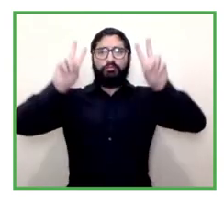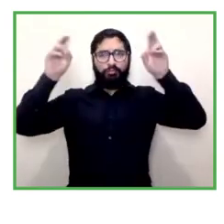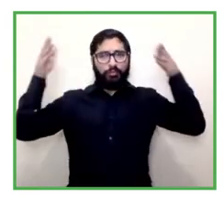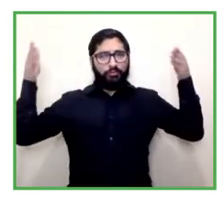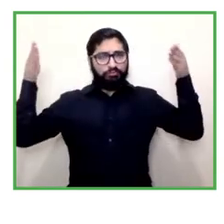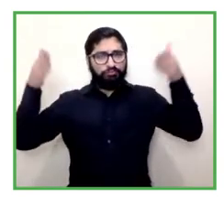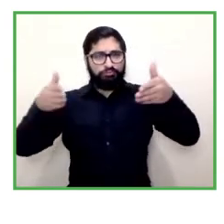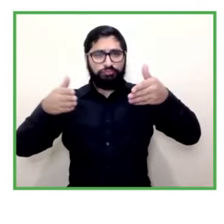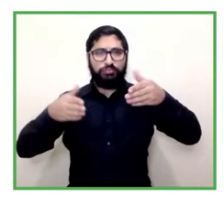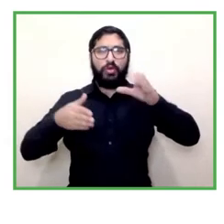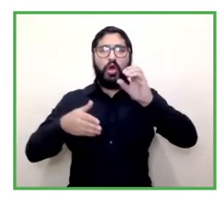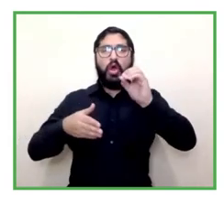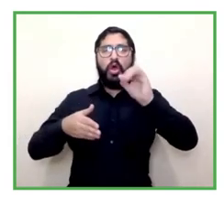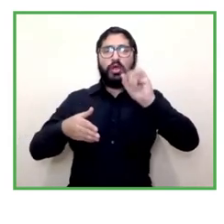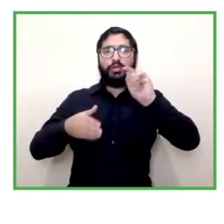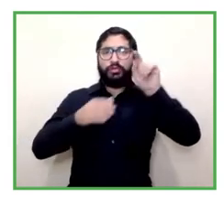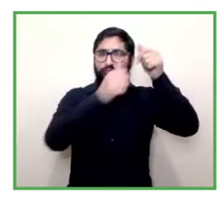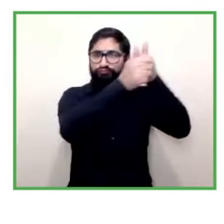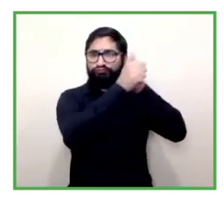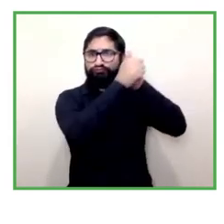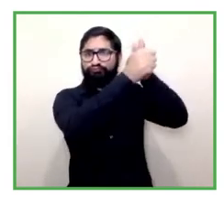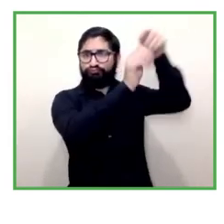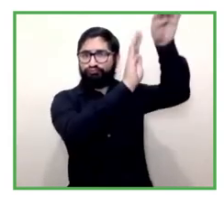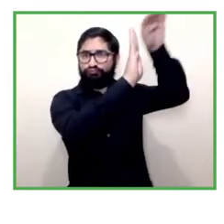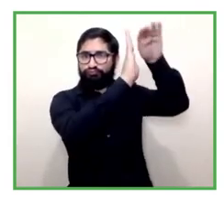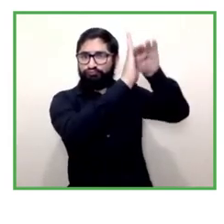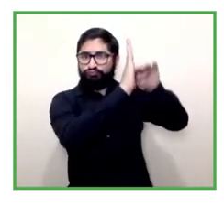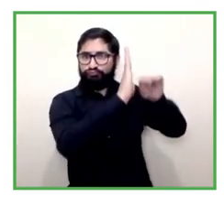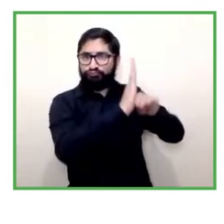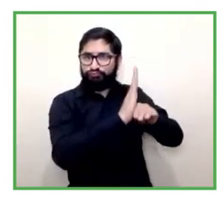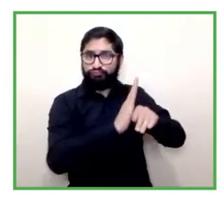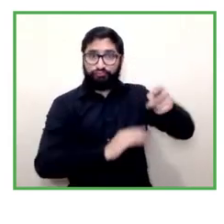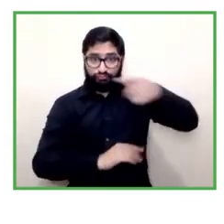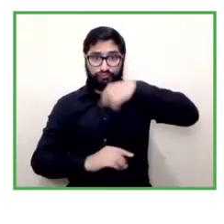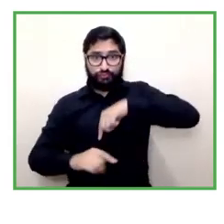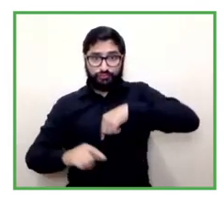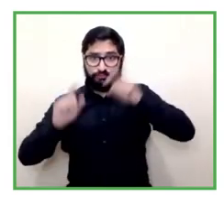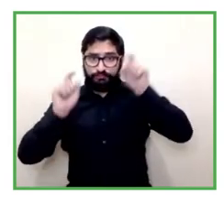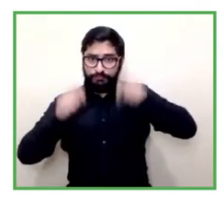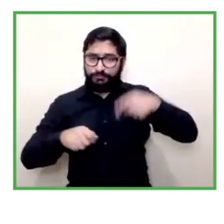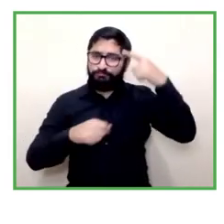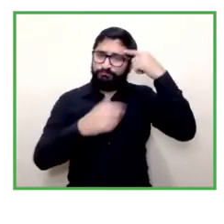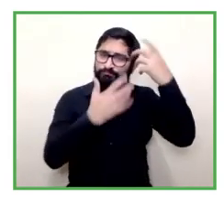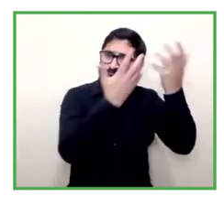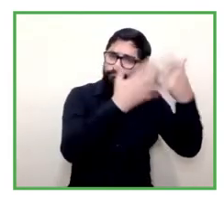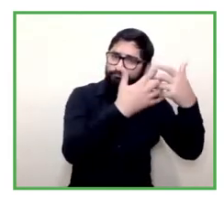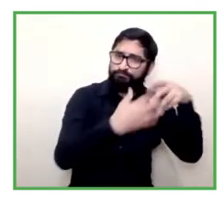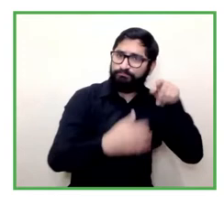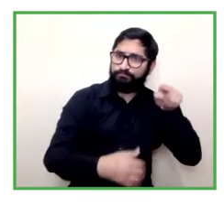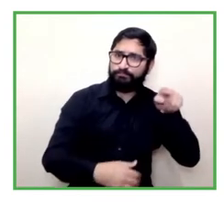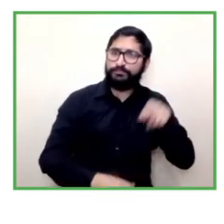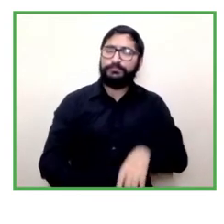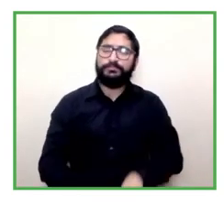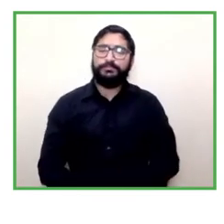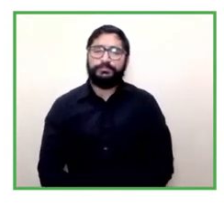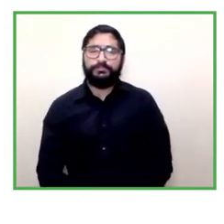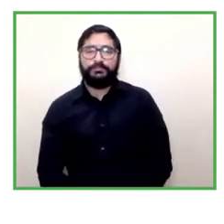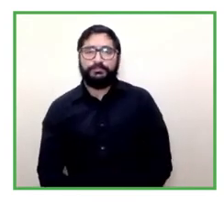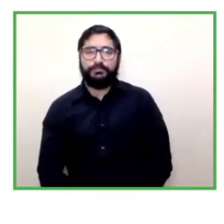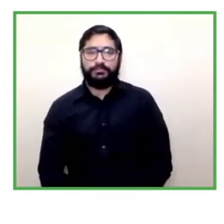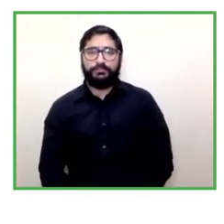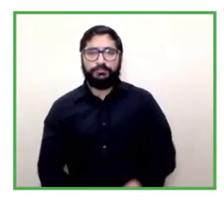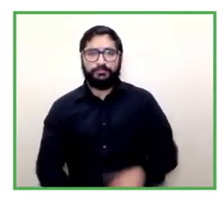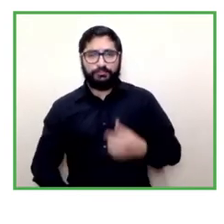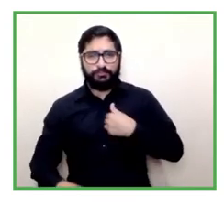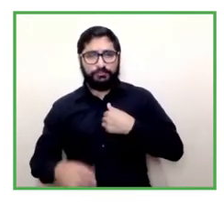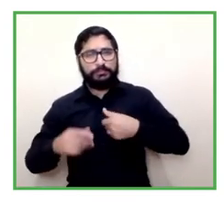from ilo we have our own perspective that in was very